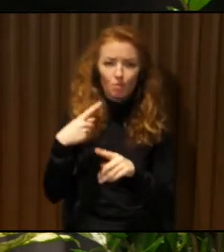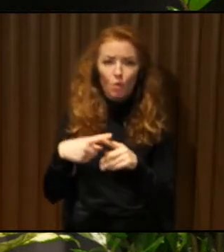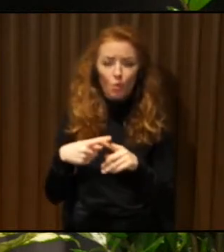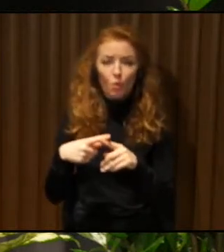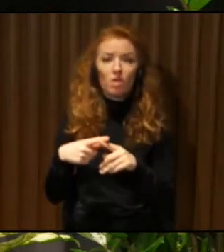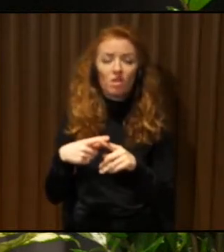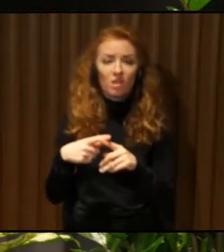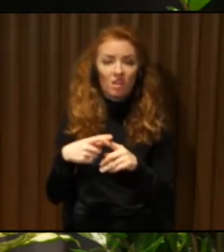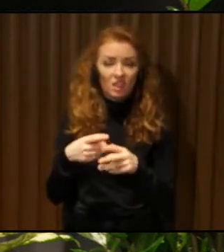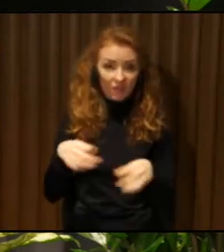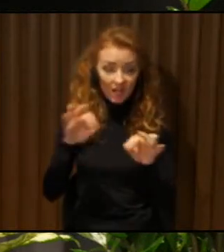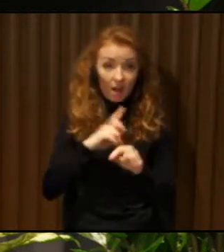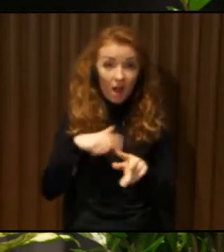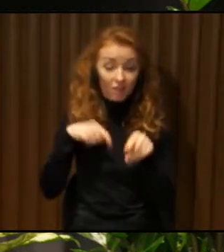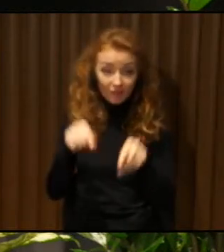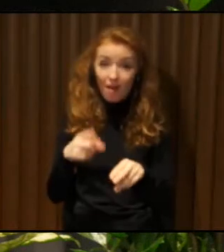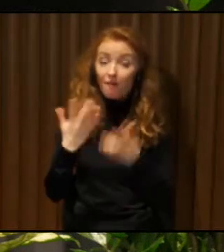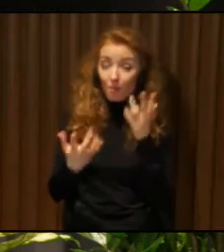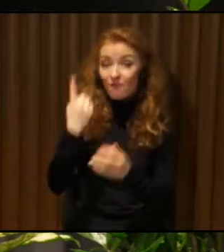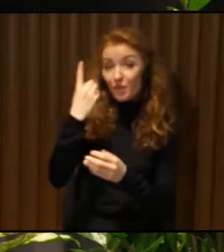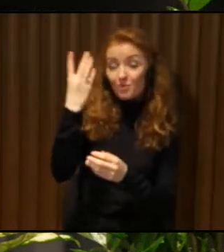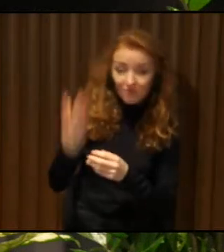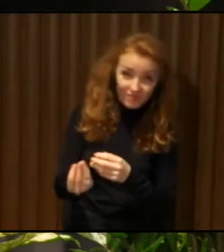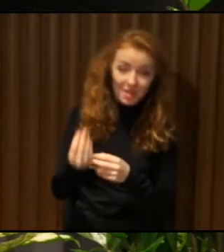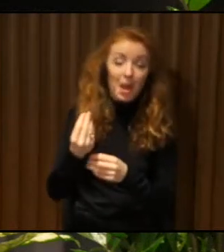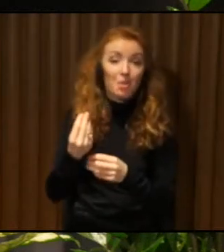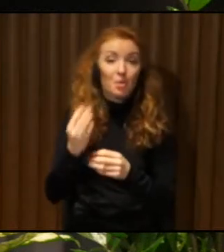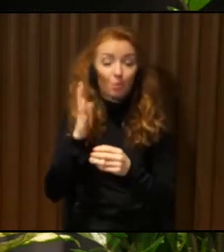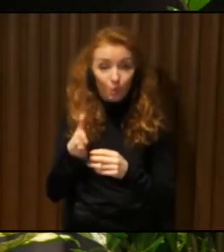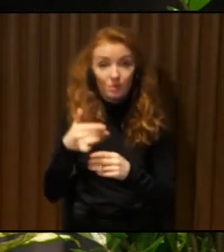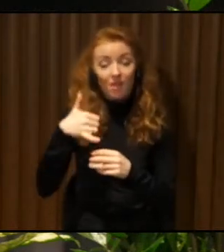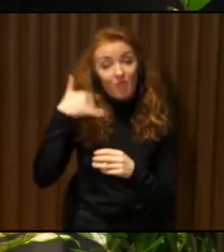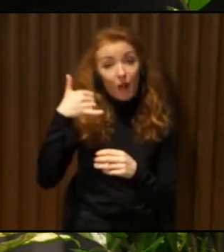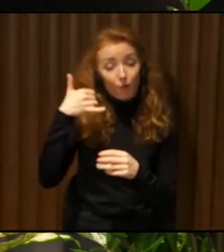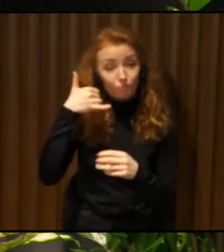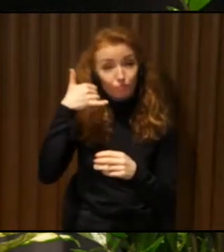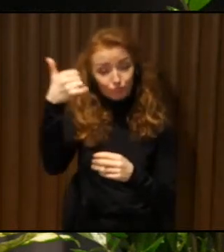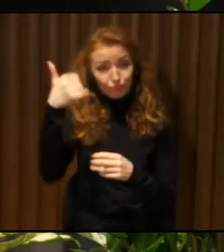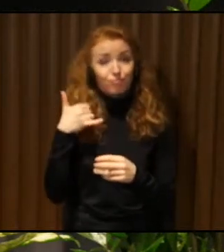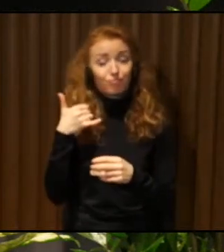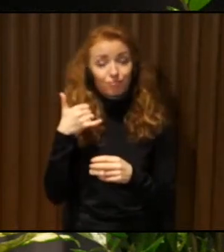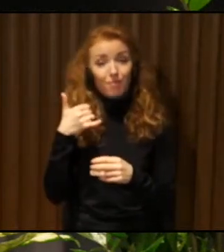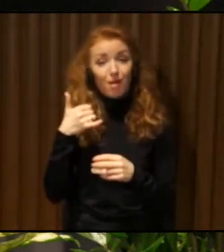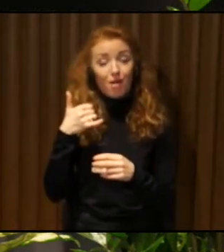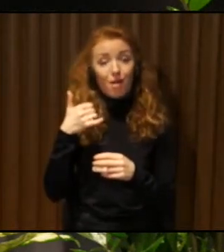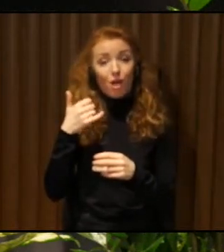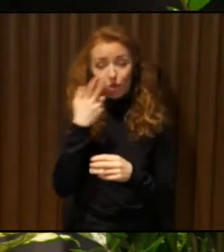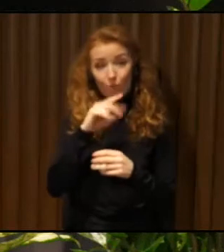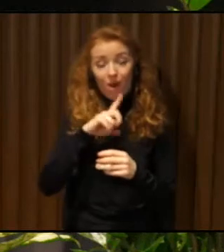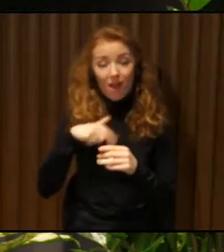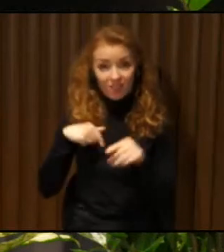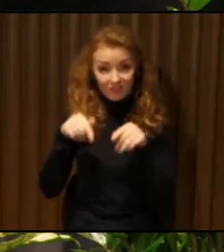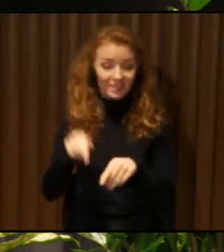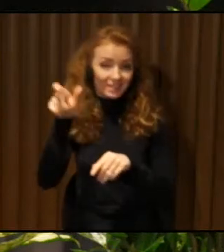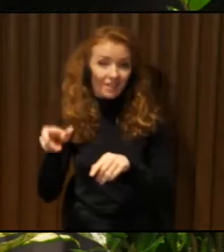Latvia, okay? There are many people who really are happy with your presentation to know that when we build these smart